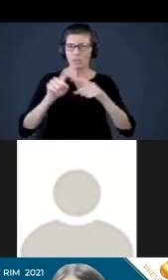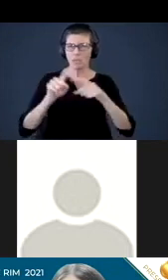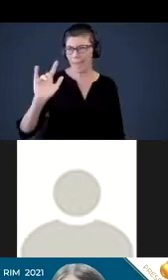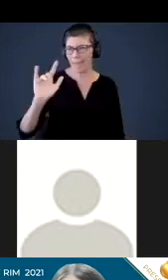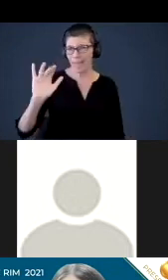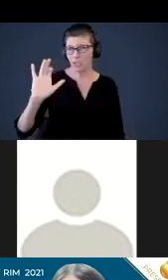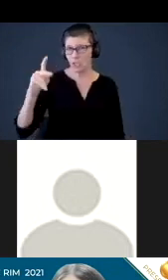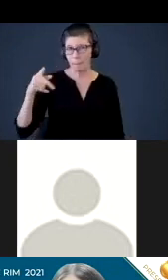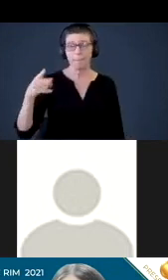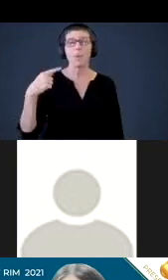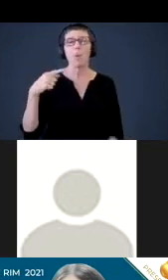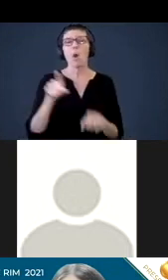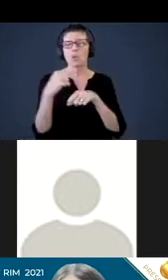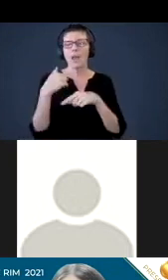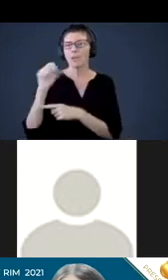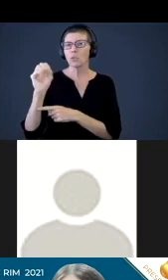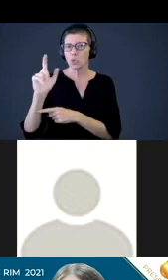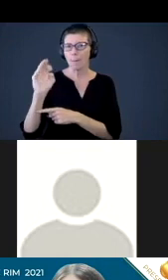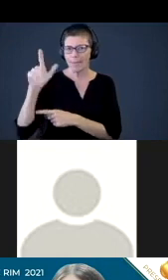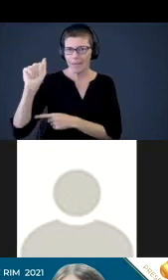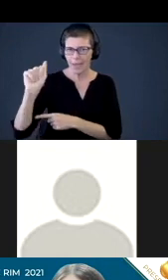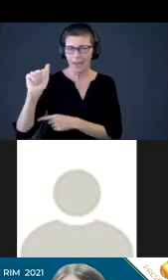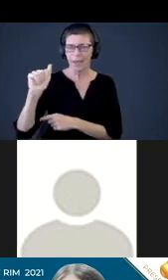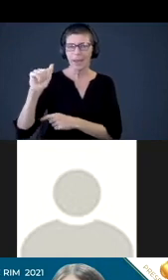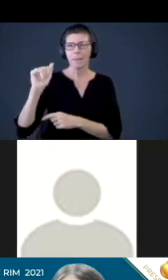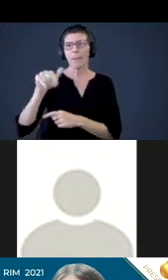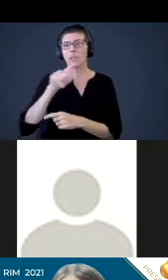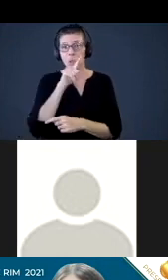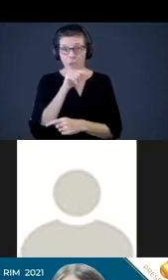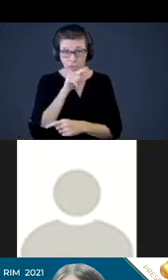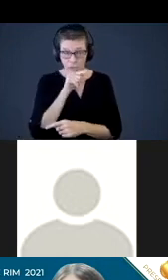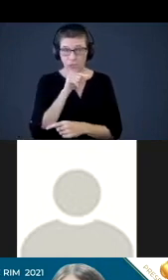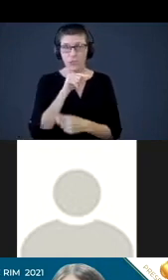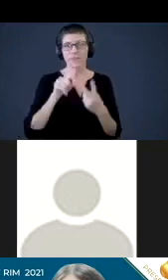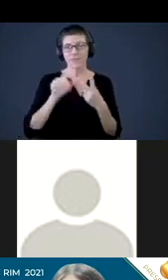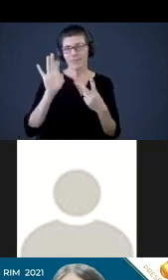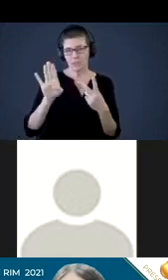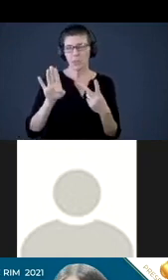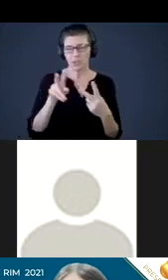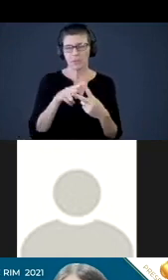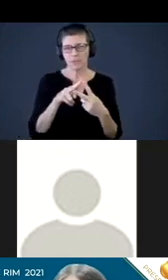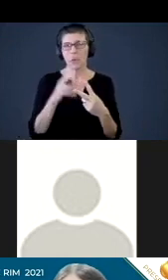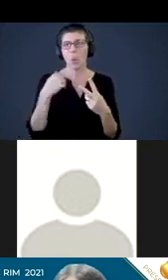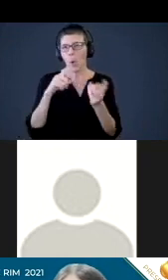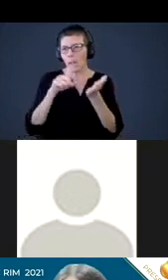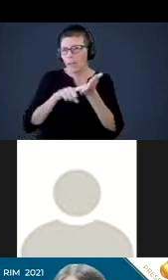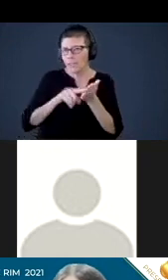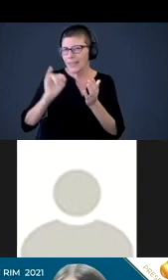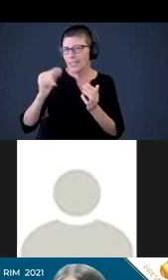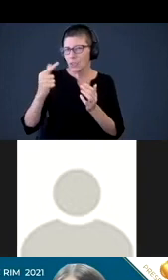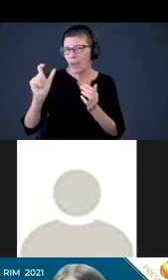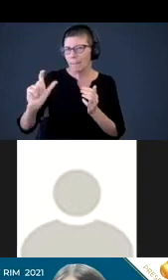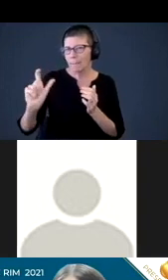have social media, which is the Twitter and Facebook platform. We're looking into Instagram, but we